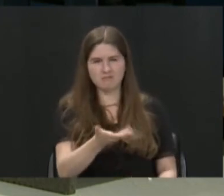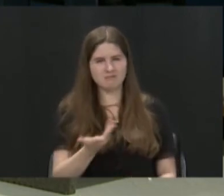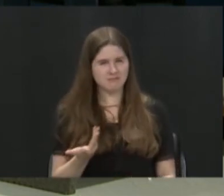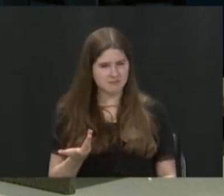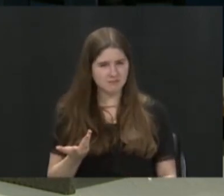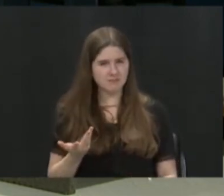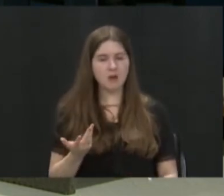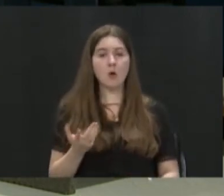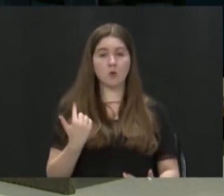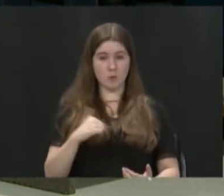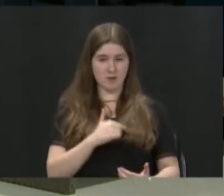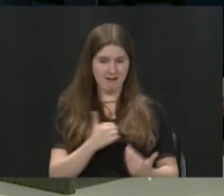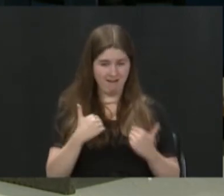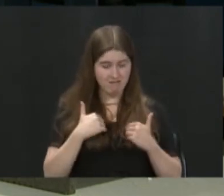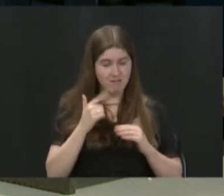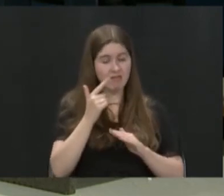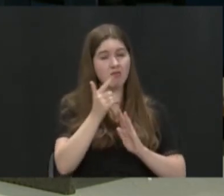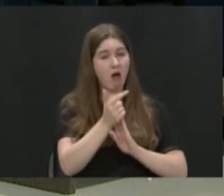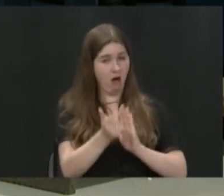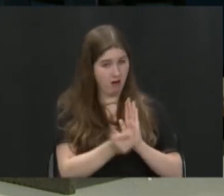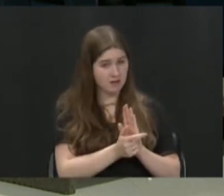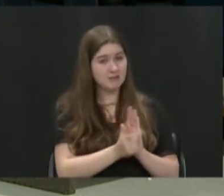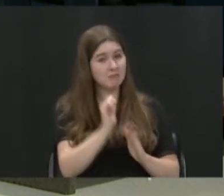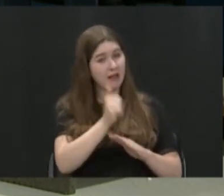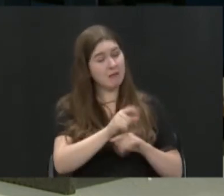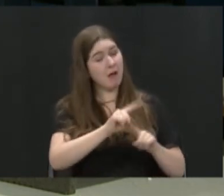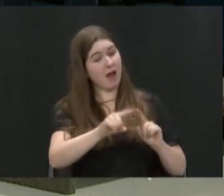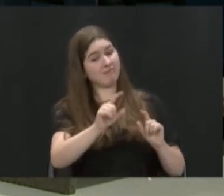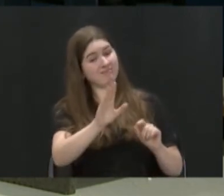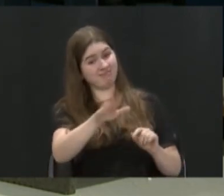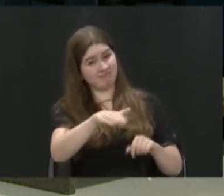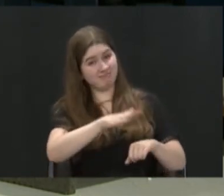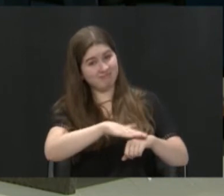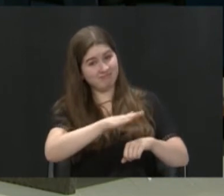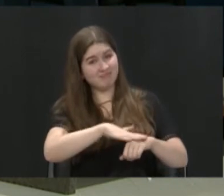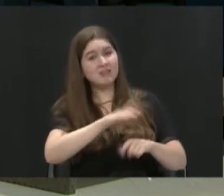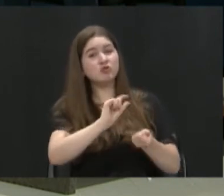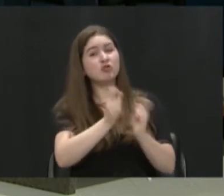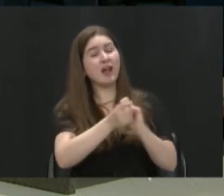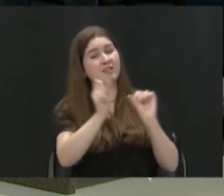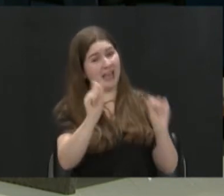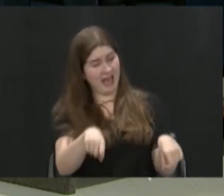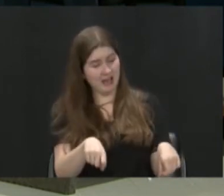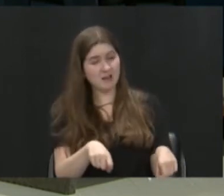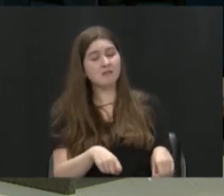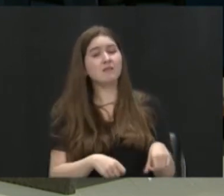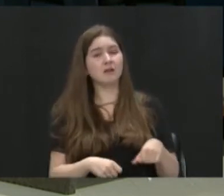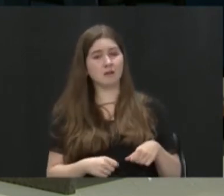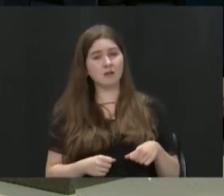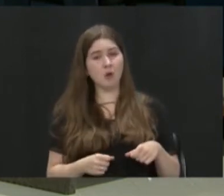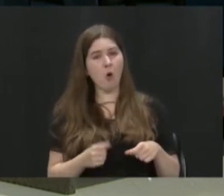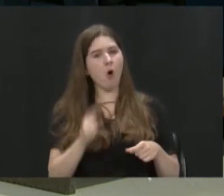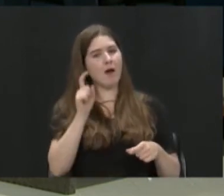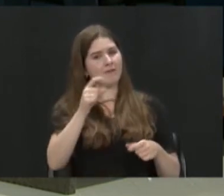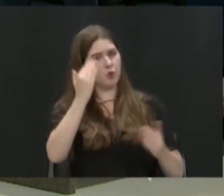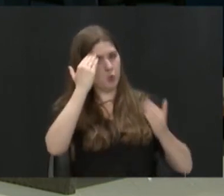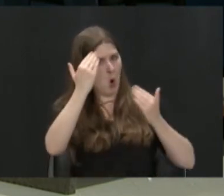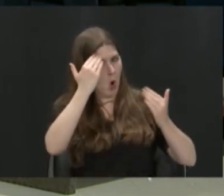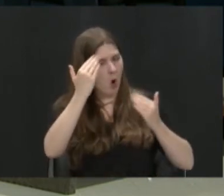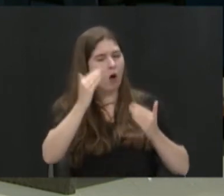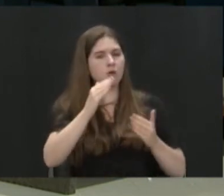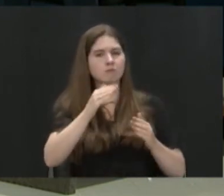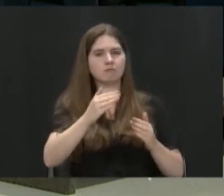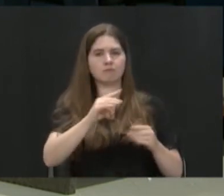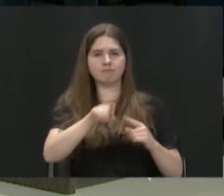but they can always change. Right. So just being, like, aware of constant news and being just, like, proactive.